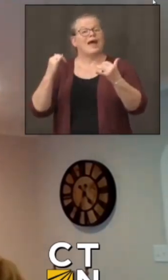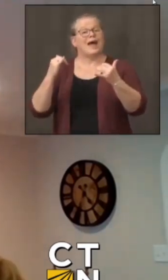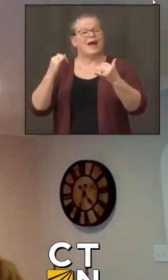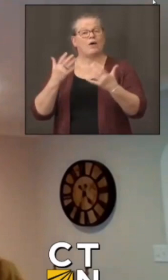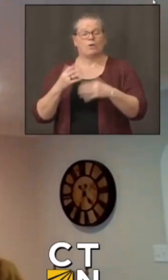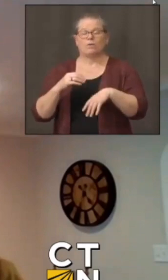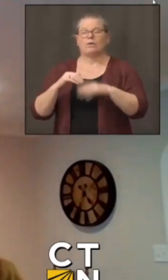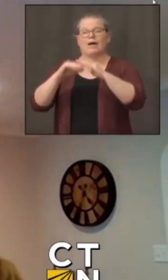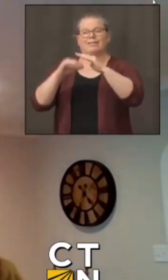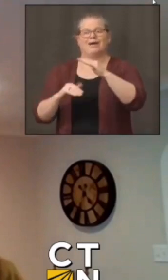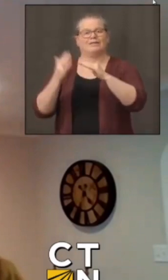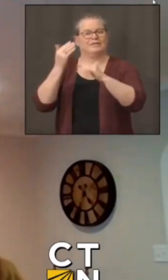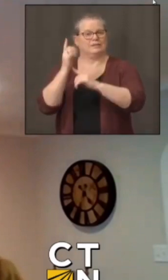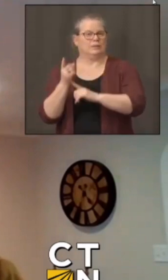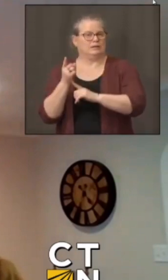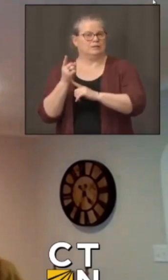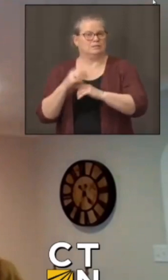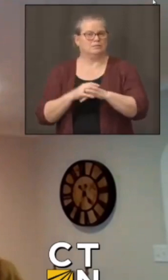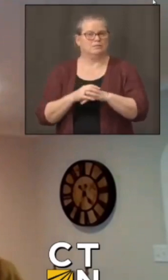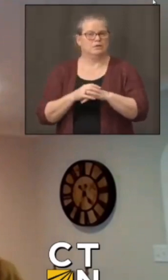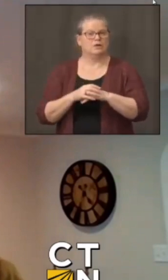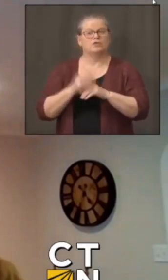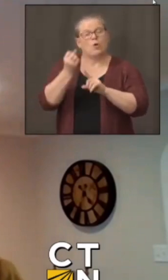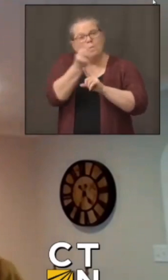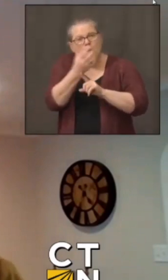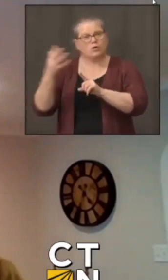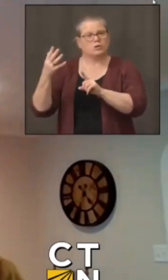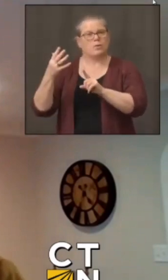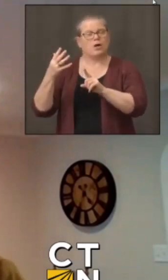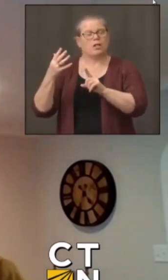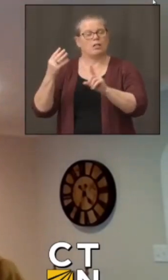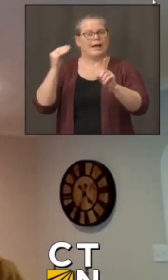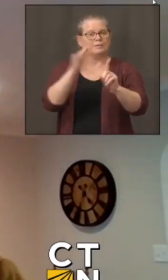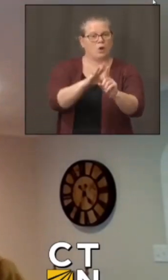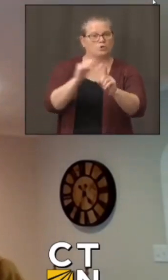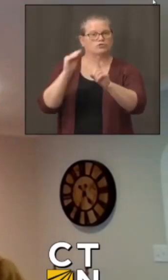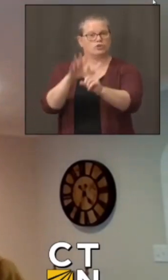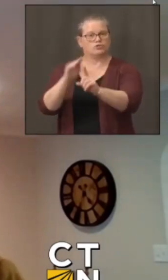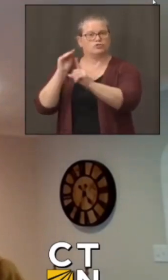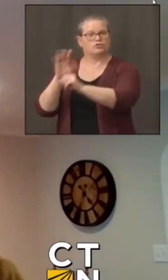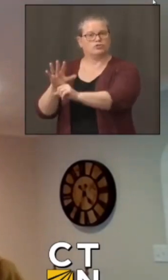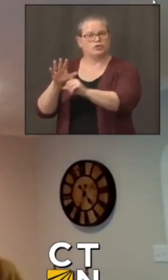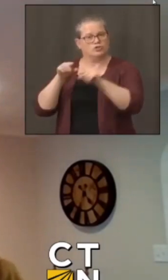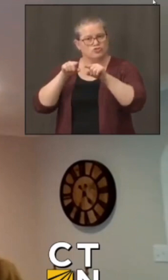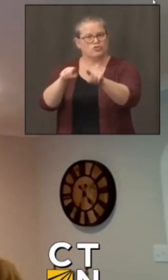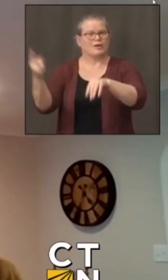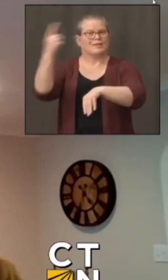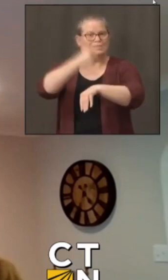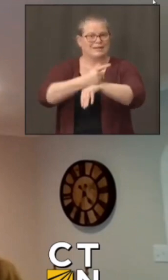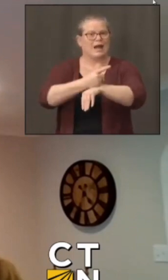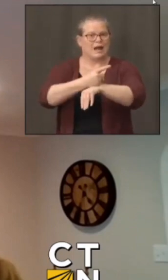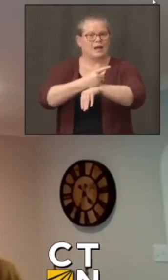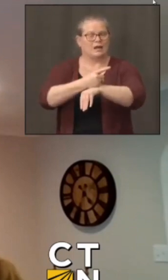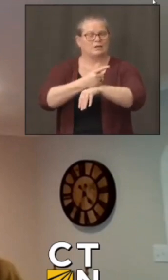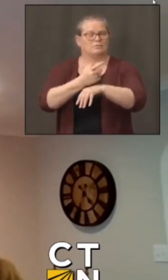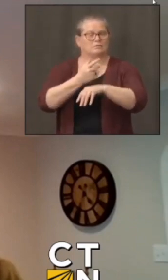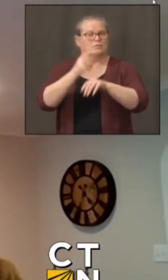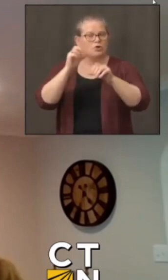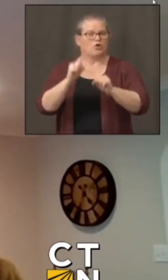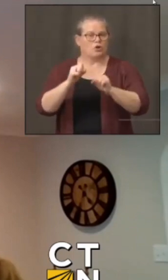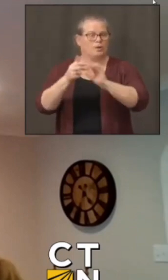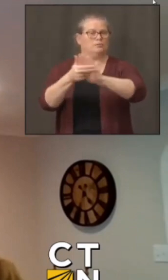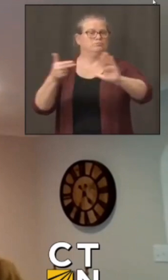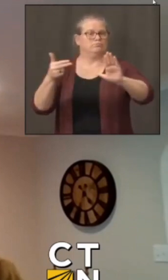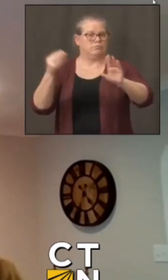an individual with COVID could be classified as an exposure. Thanks for